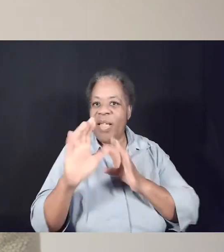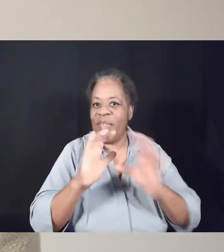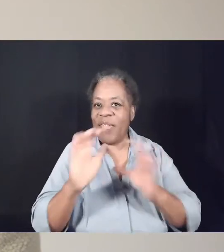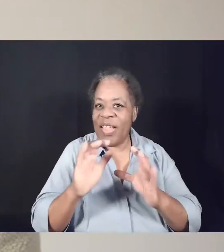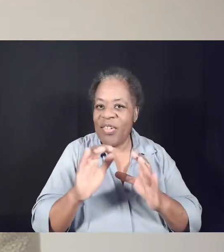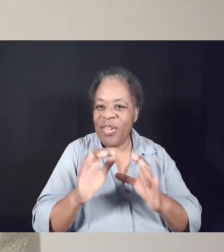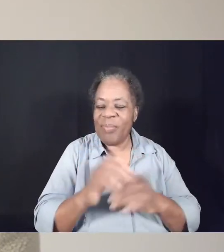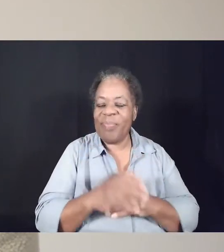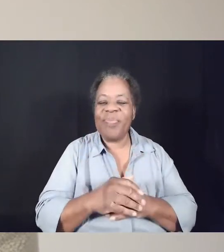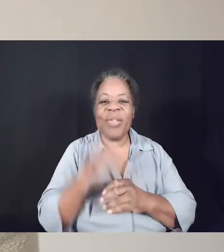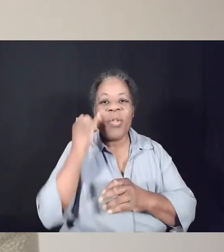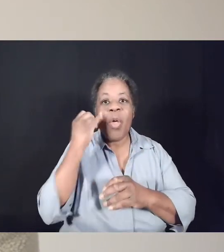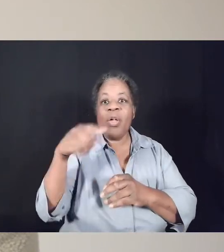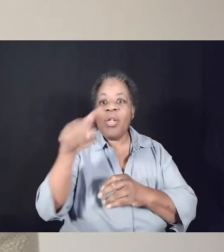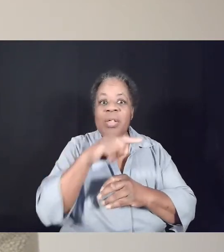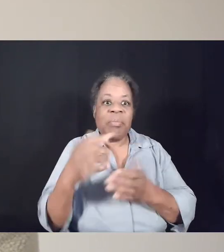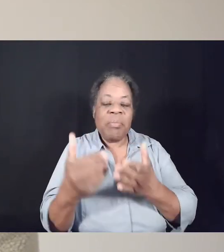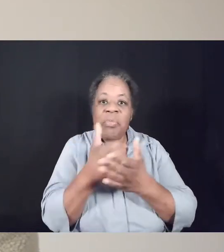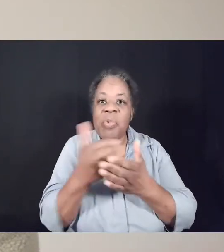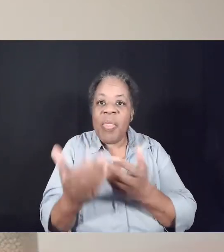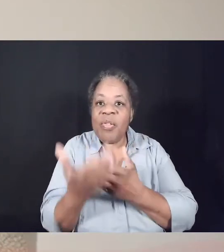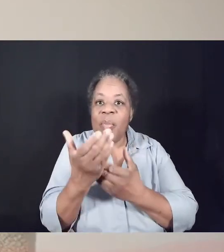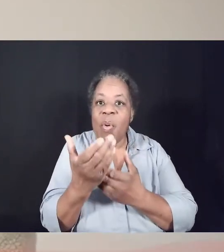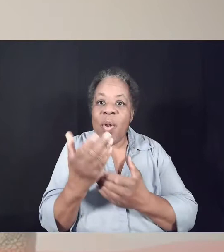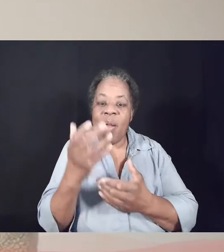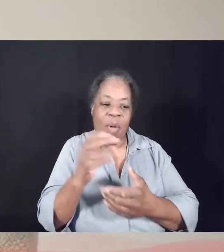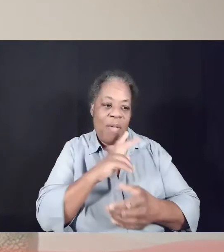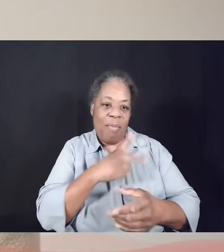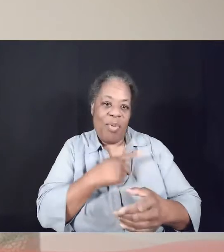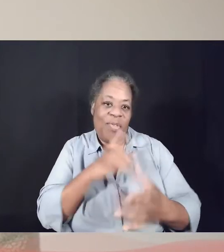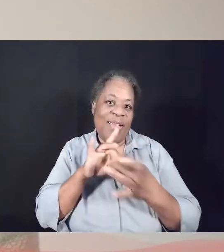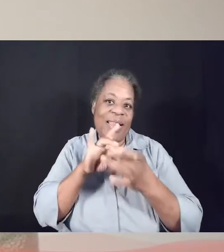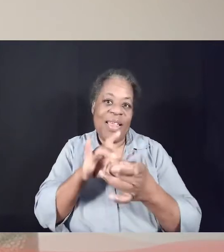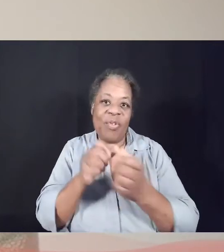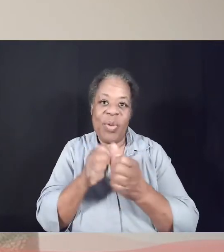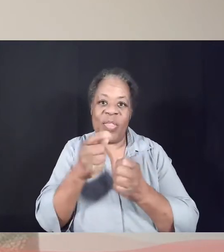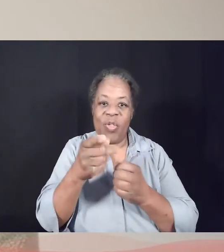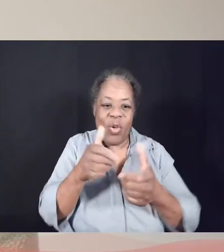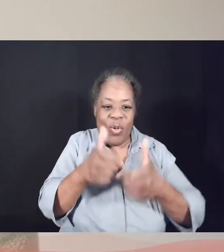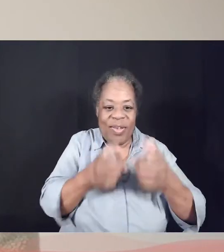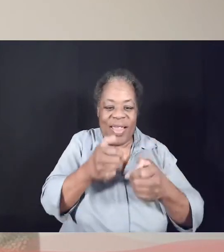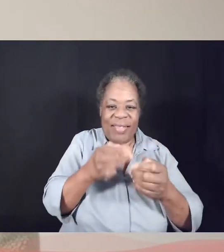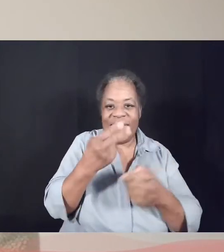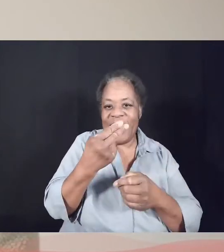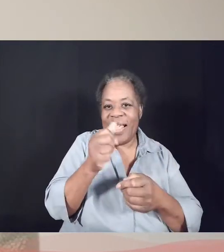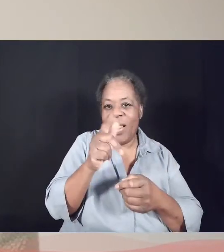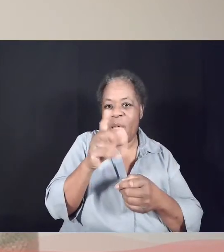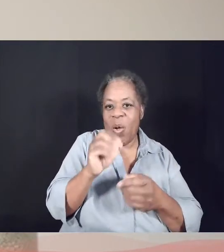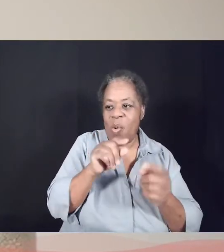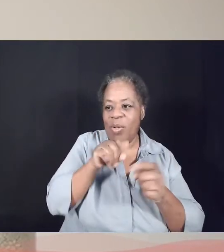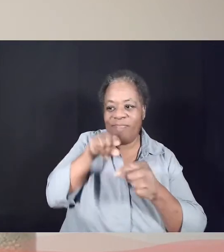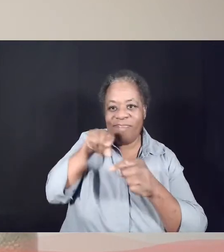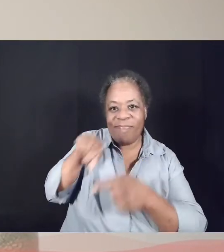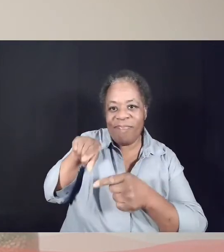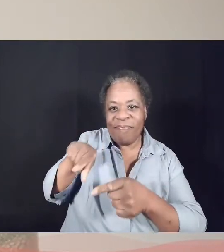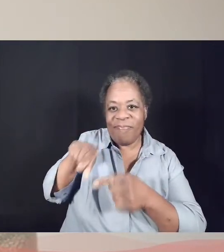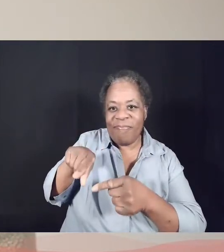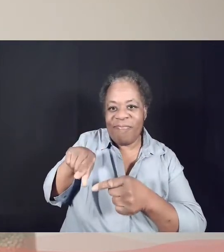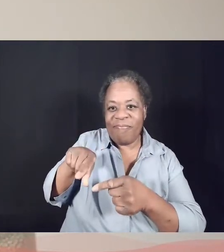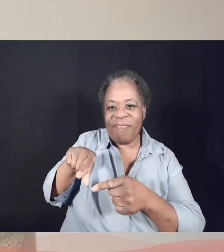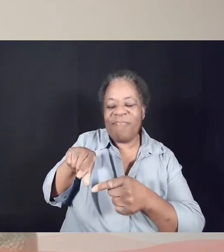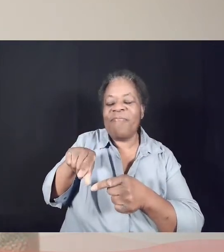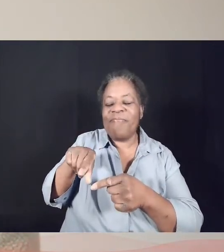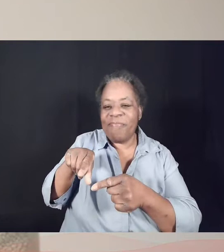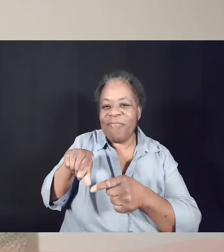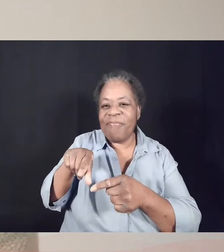you're here, and we'd love to make a personal connection with you, so we invite you to text us the word hello and we'll send you a gift card for a cup of coffee or hot